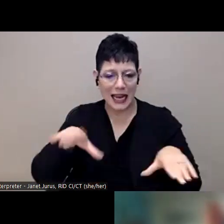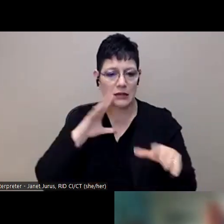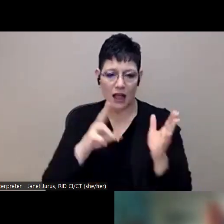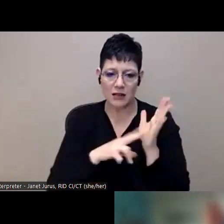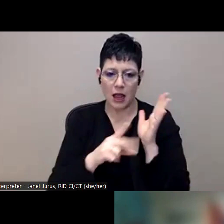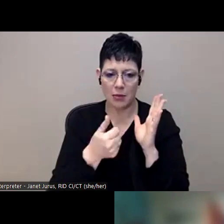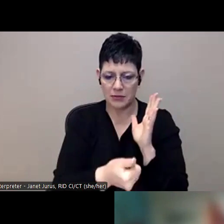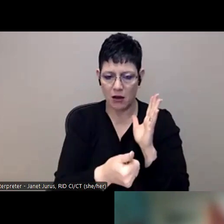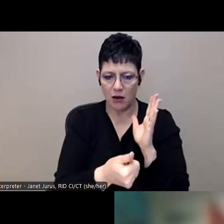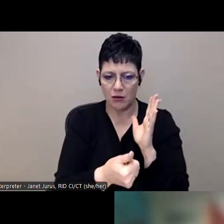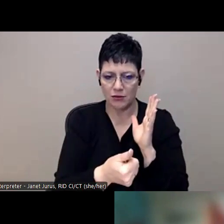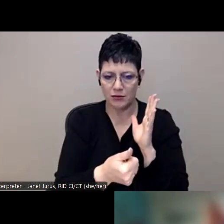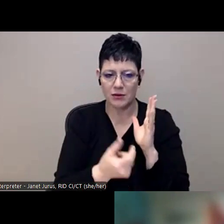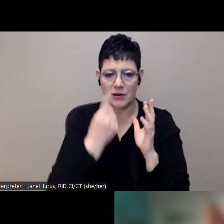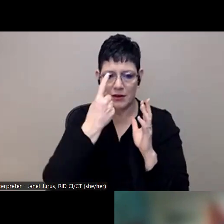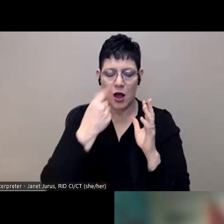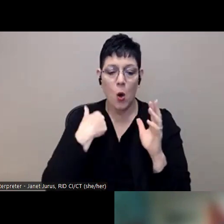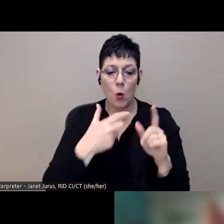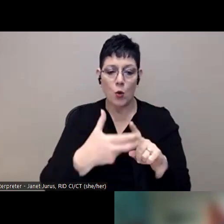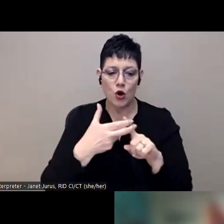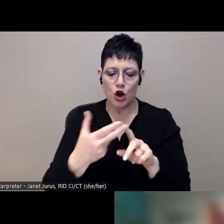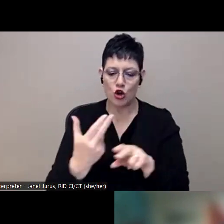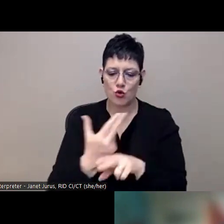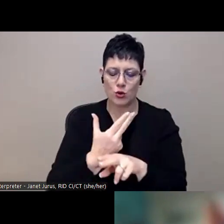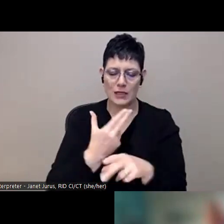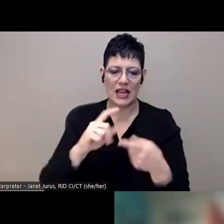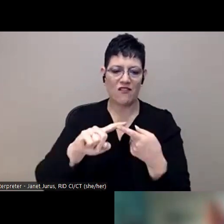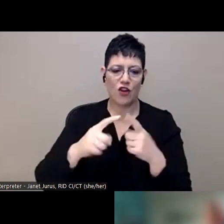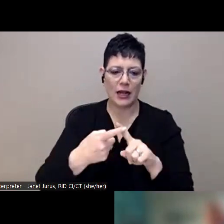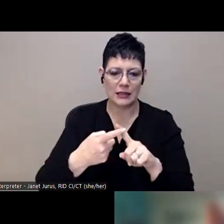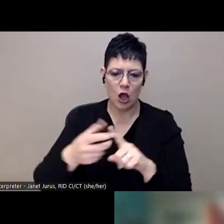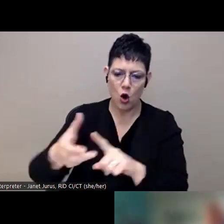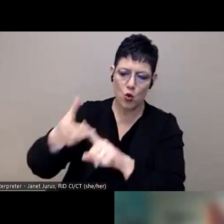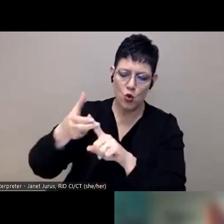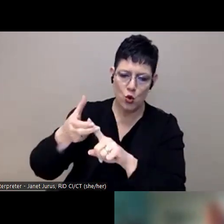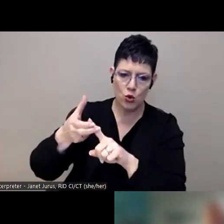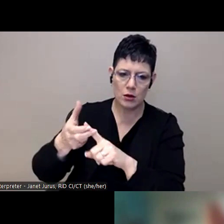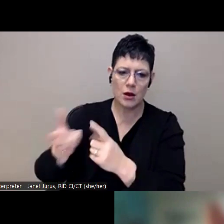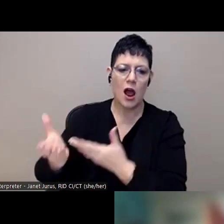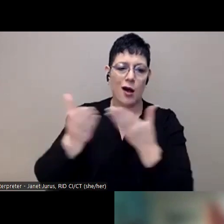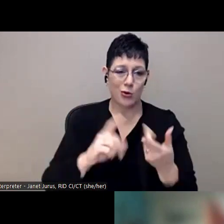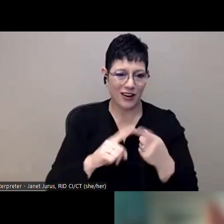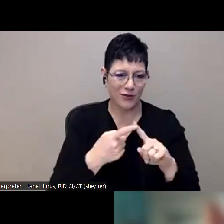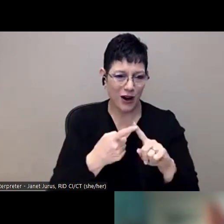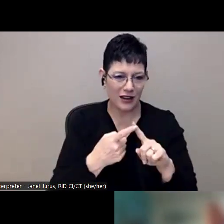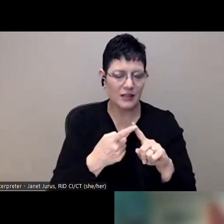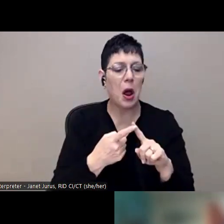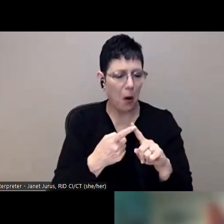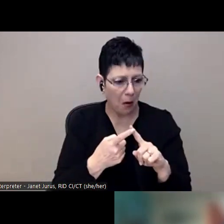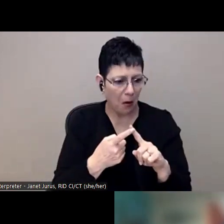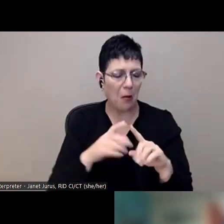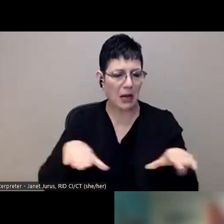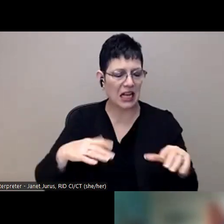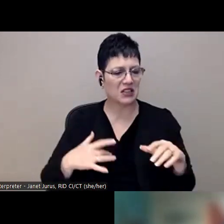recruiting tool for us is friendship. Um, hey, would you bring a friend with you? And that brings way more buy-in. Um,